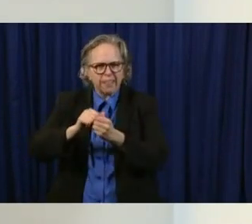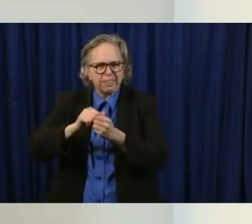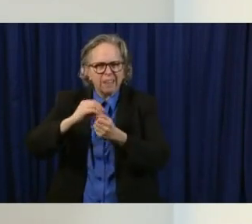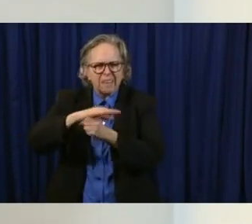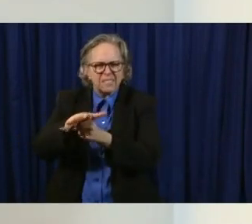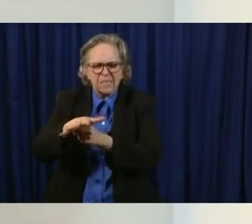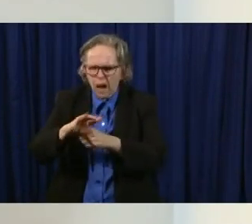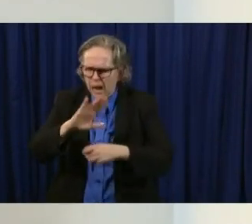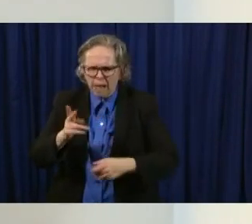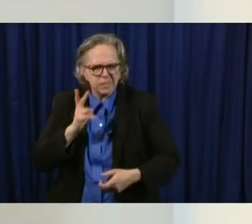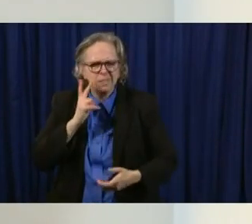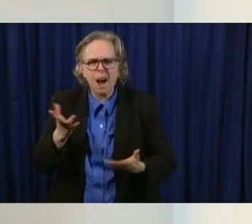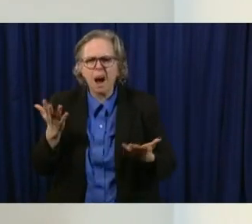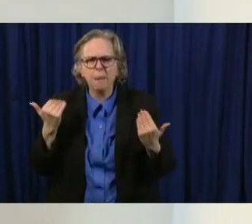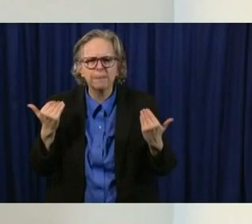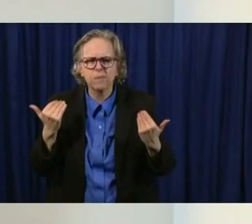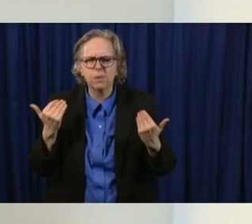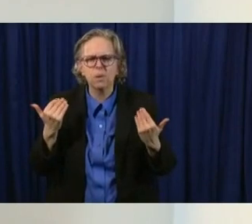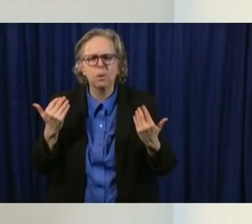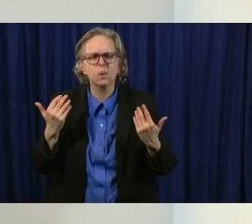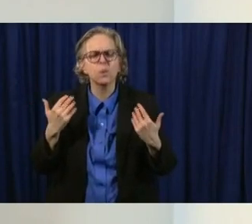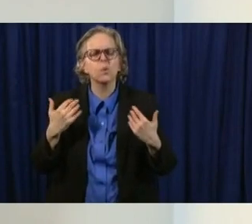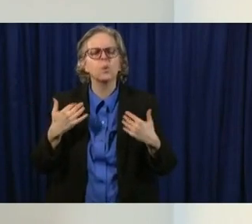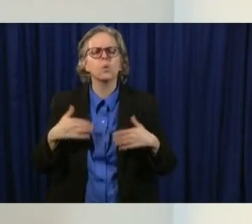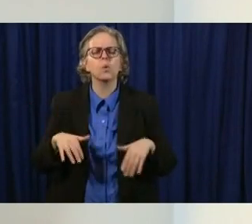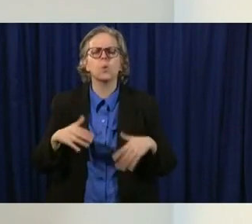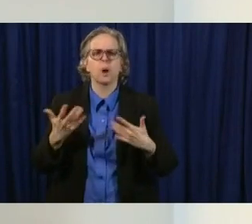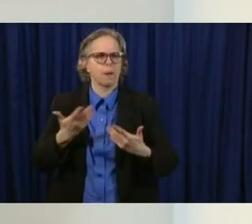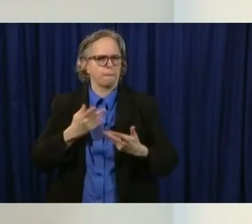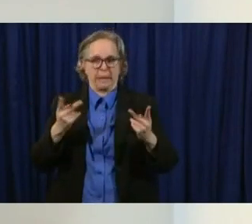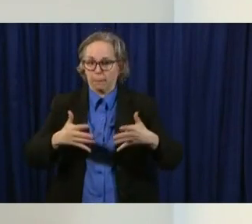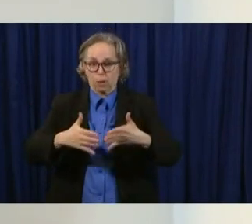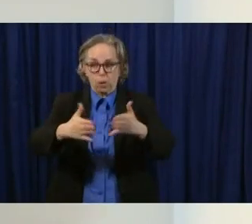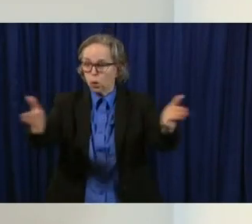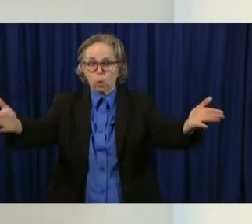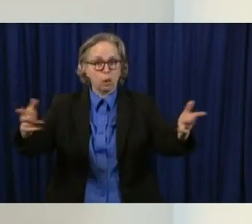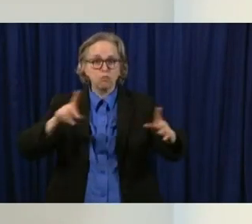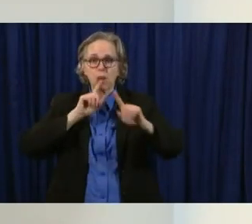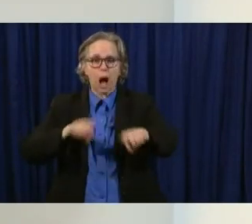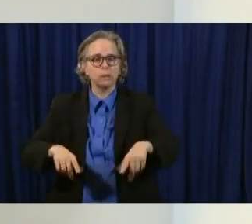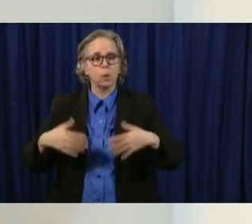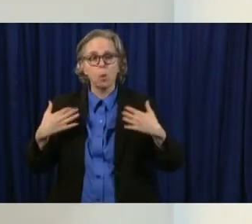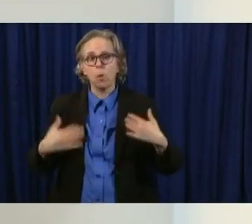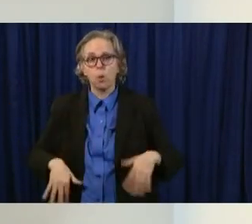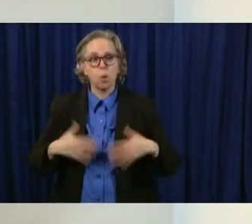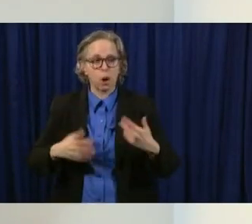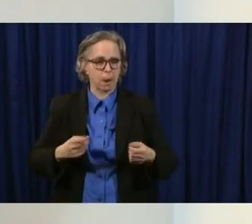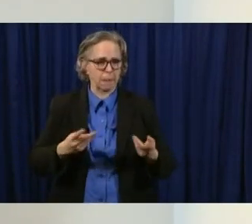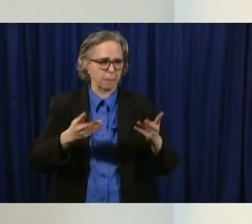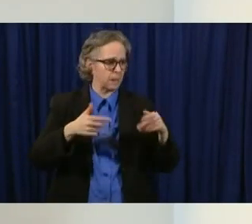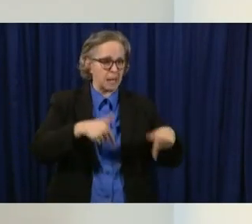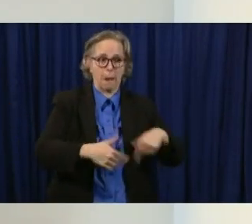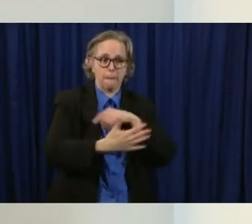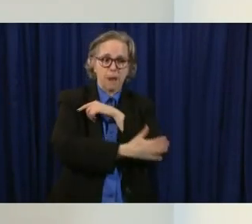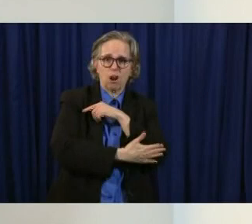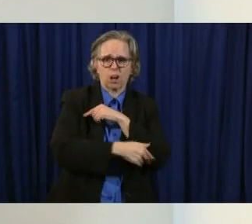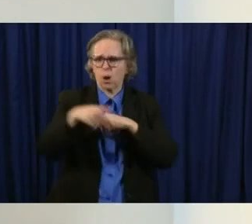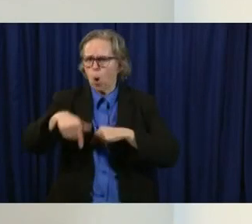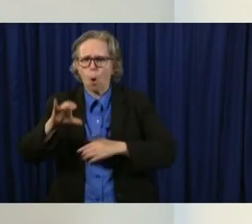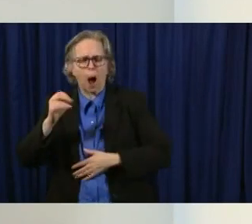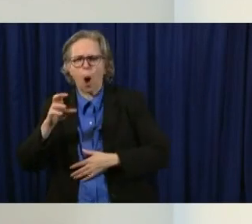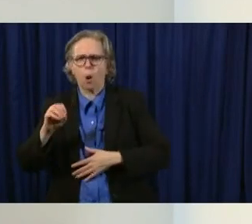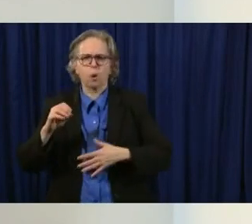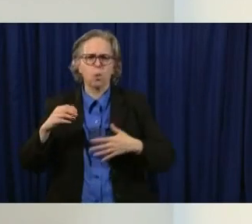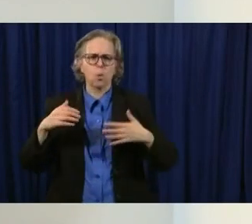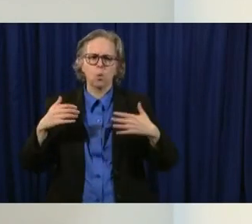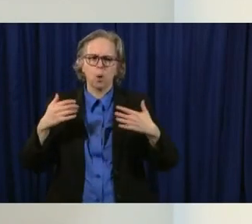um, amazing reaction from the public and the people of America and the people of Ohio, uh, to come this far in such a short period of